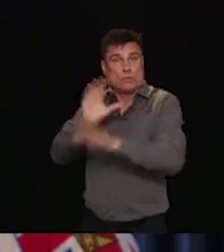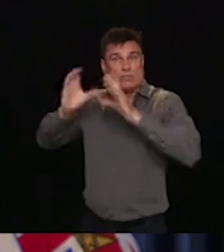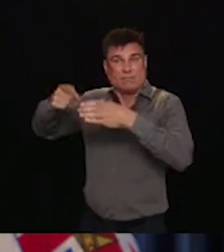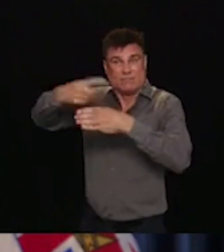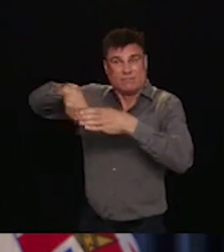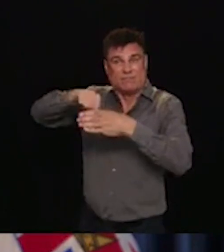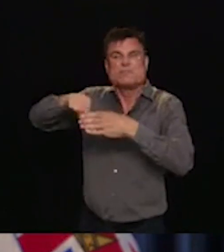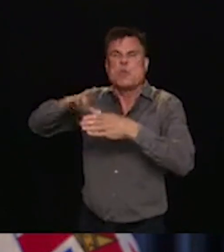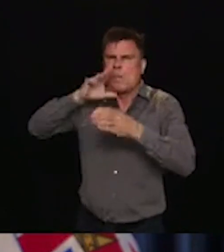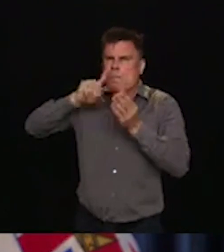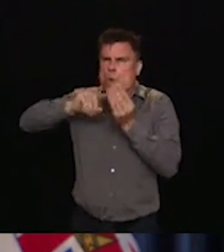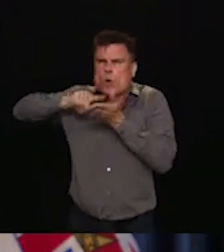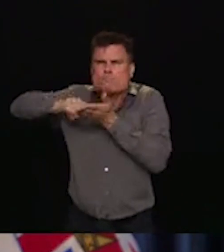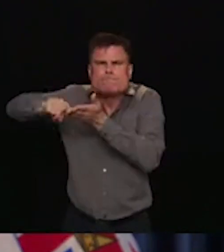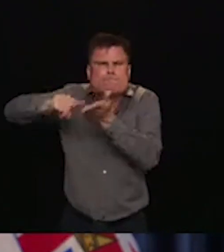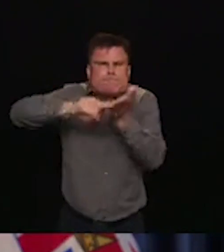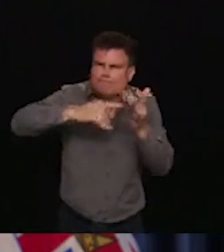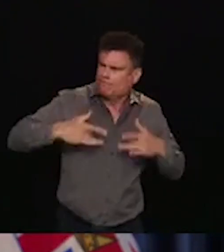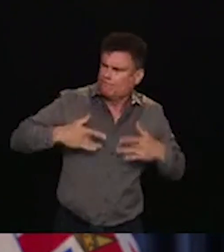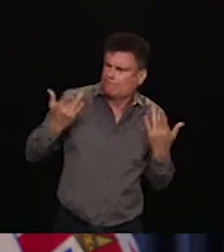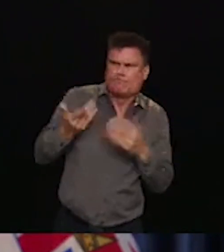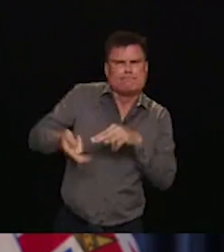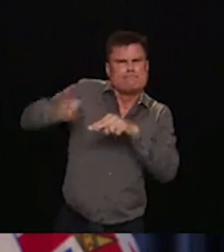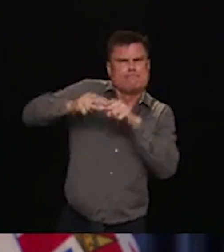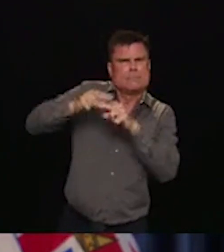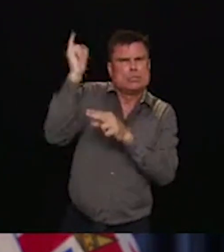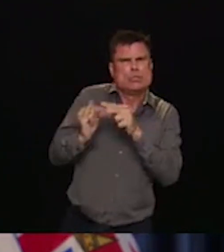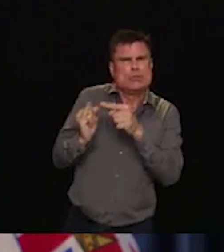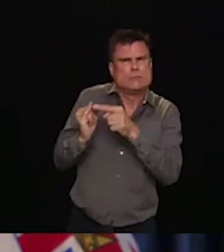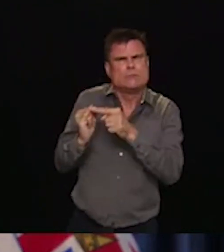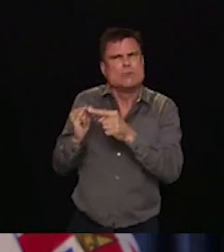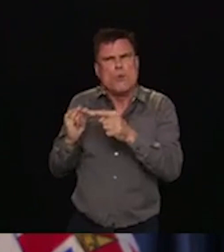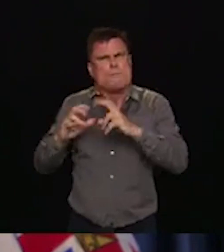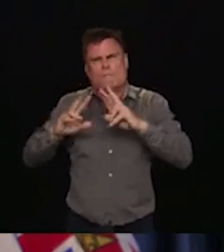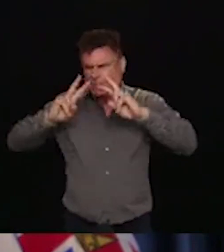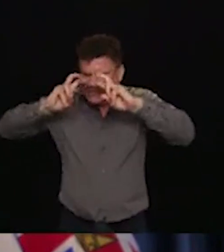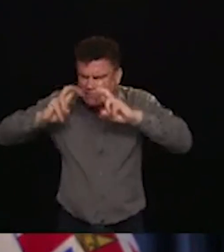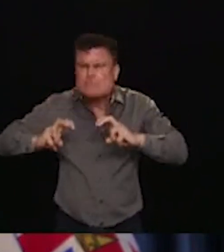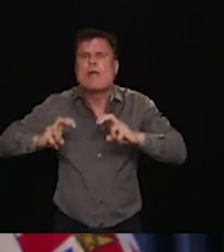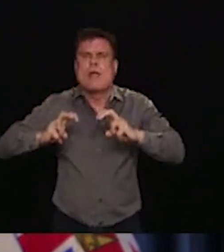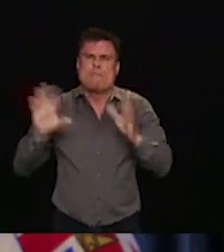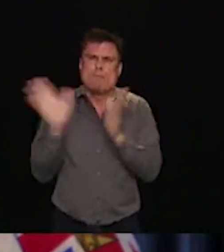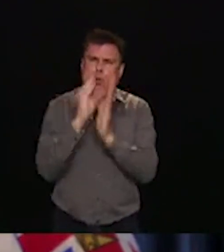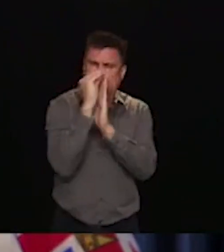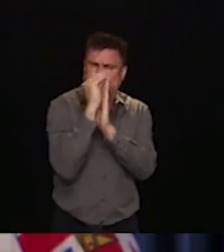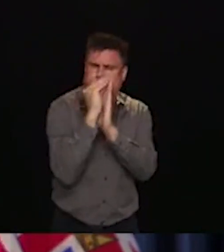And with that, I'll turn it over to Minister Robinson to provide details on the other piece of the legislation.